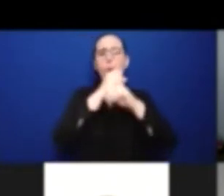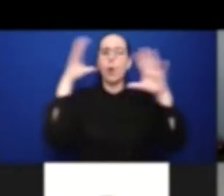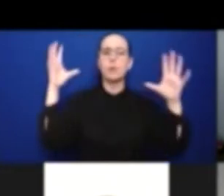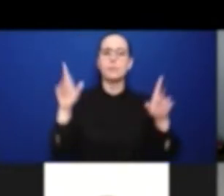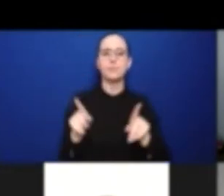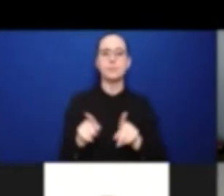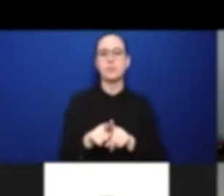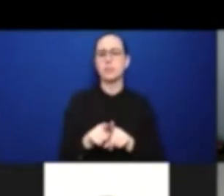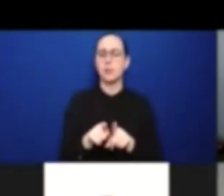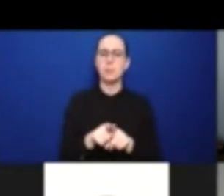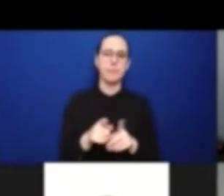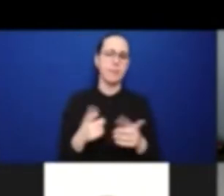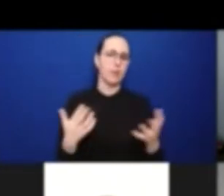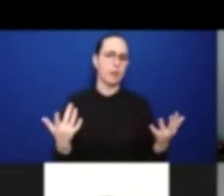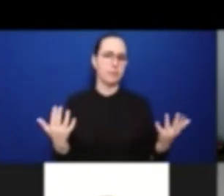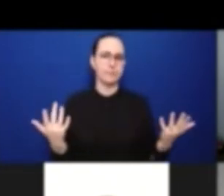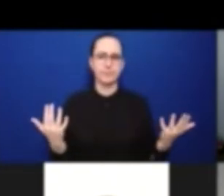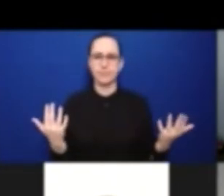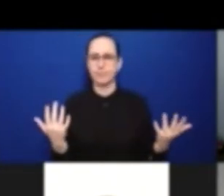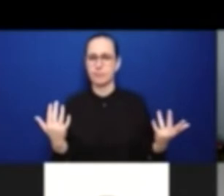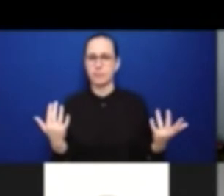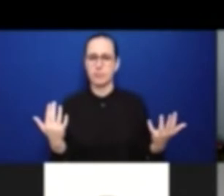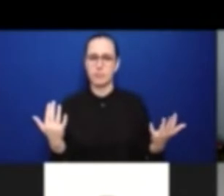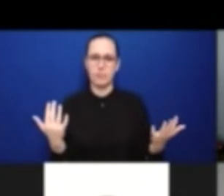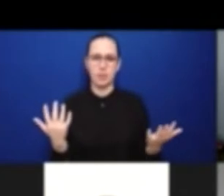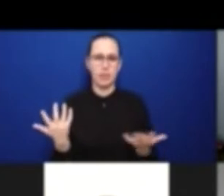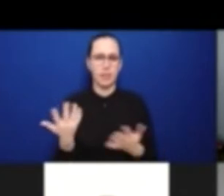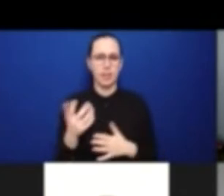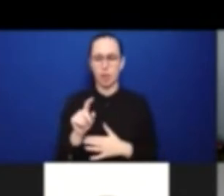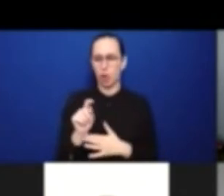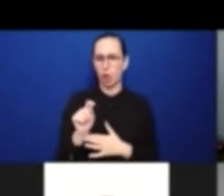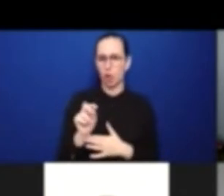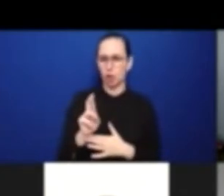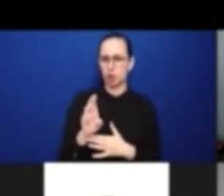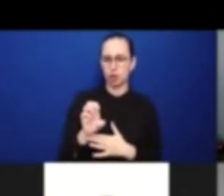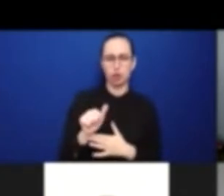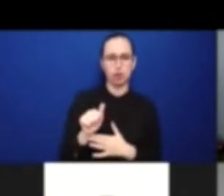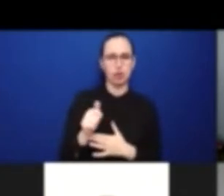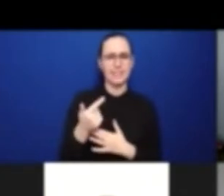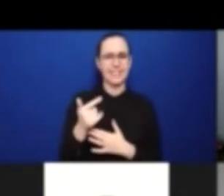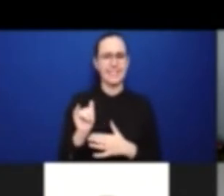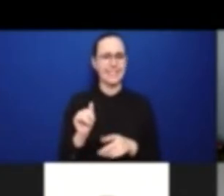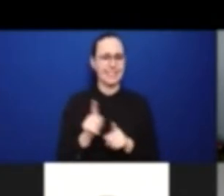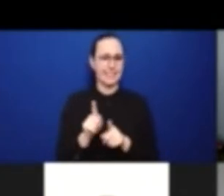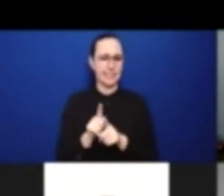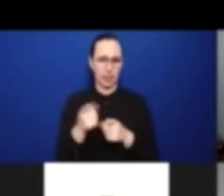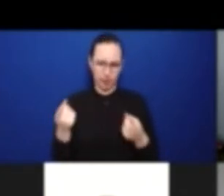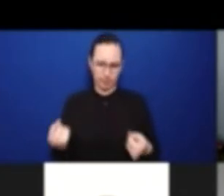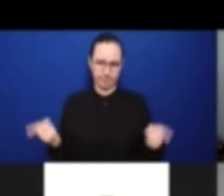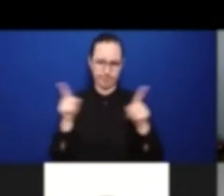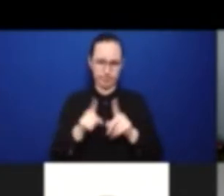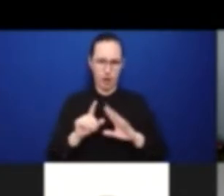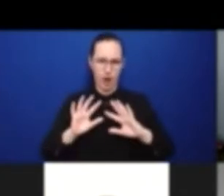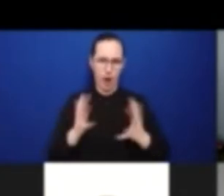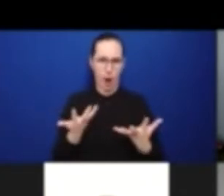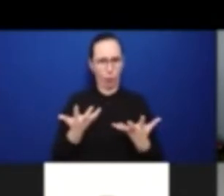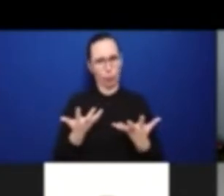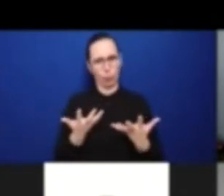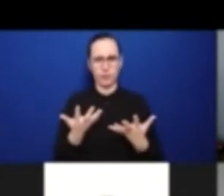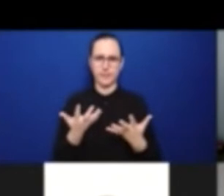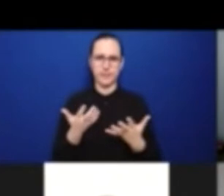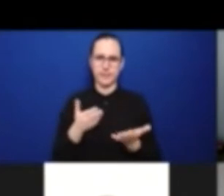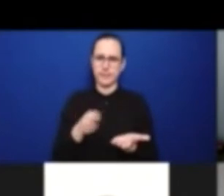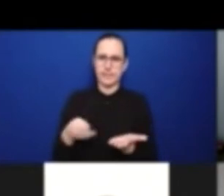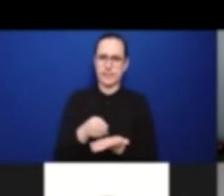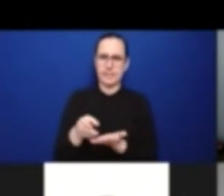treaty, and therefore it would turn into an international development assistance question, and it would just be expensive.